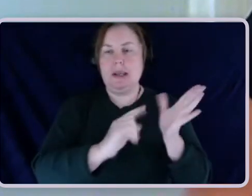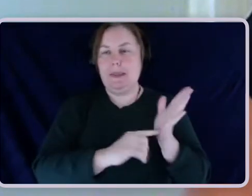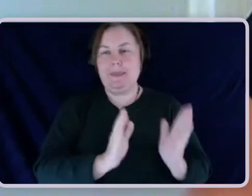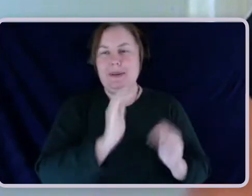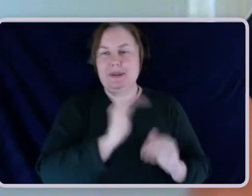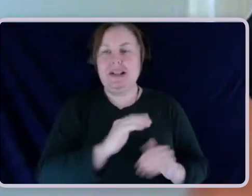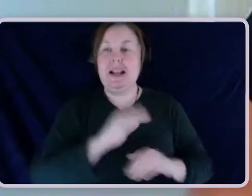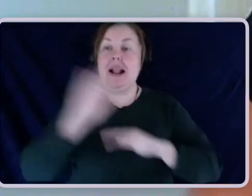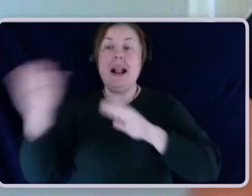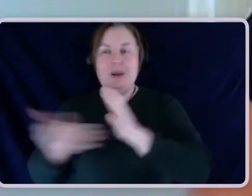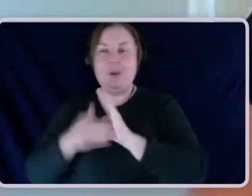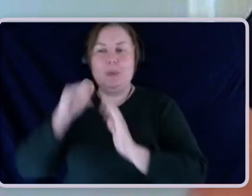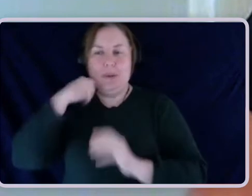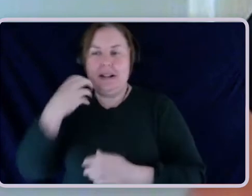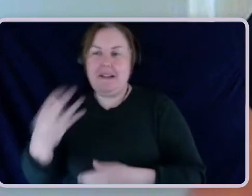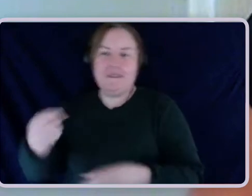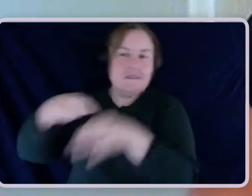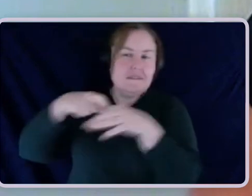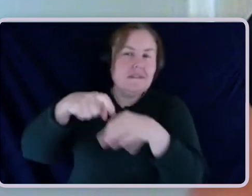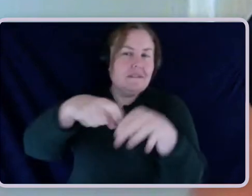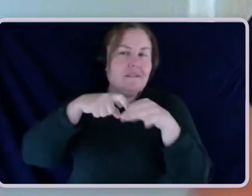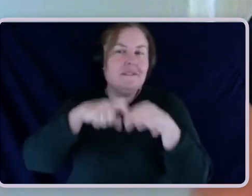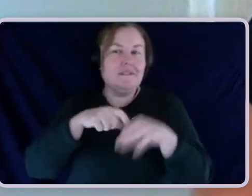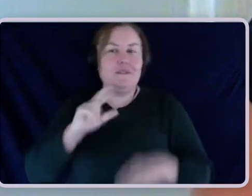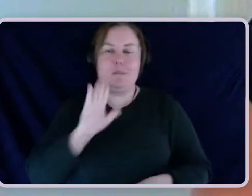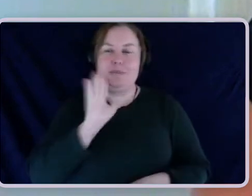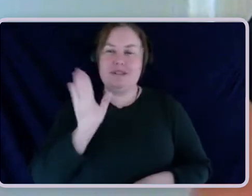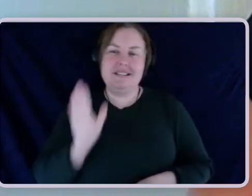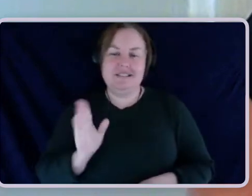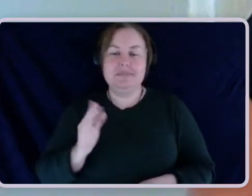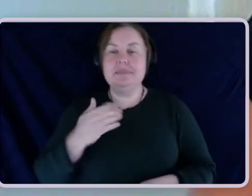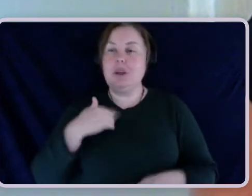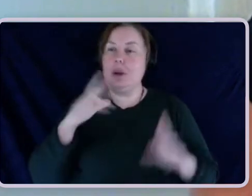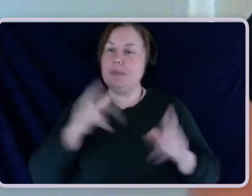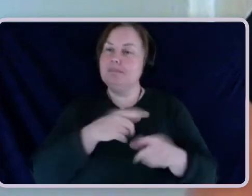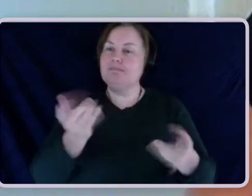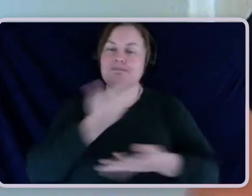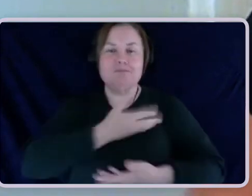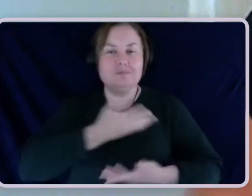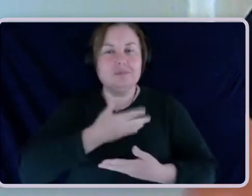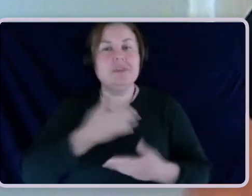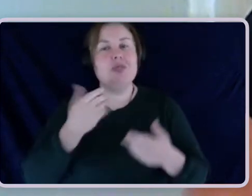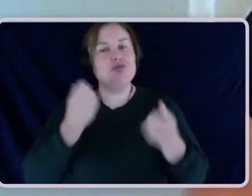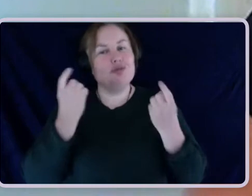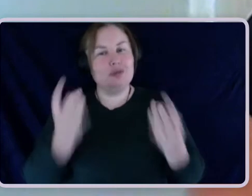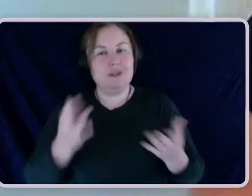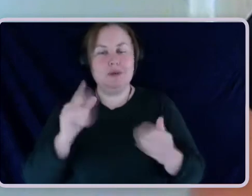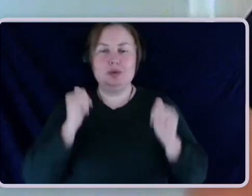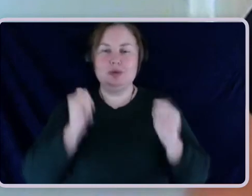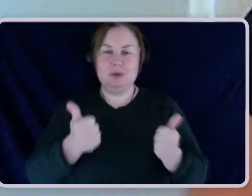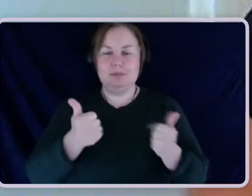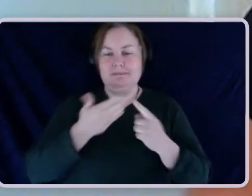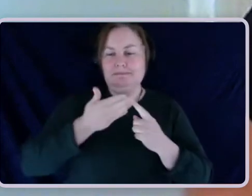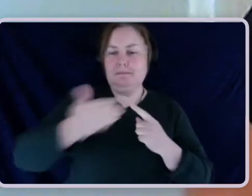settled in comfortably and ready for a great session ahead. So the Disability Support Pension.